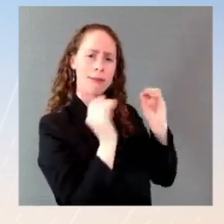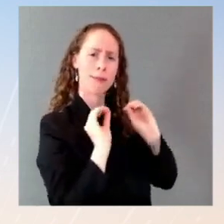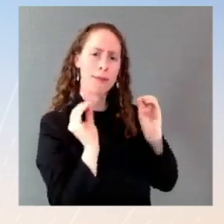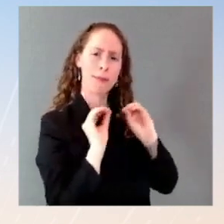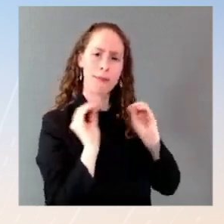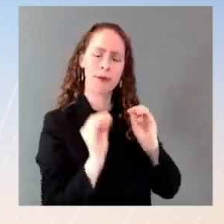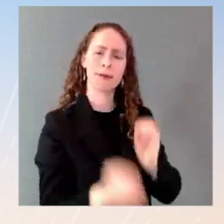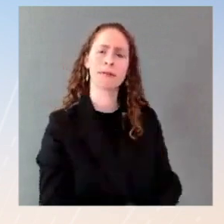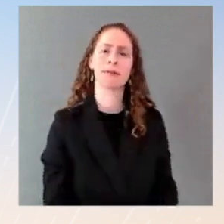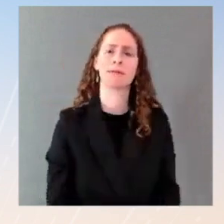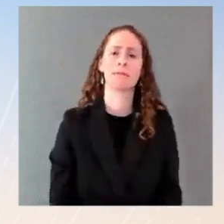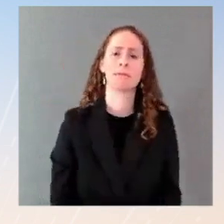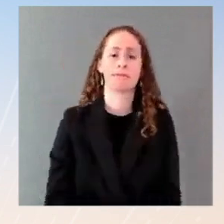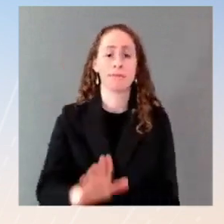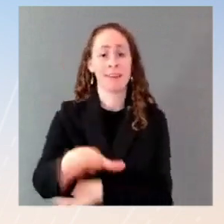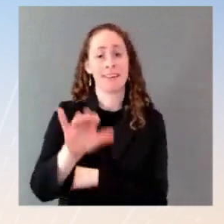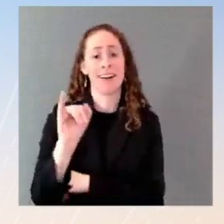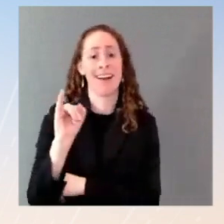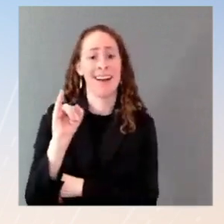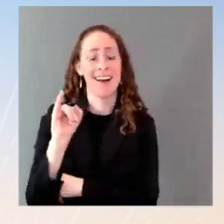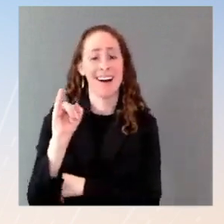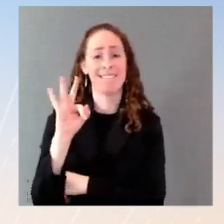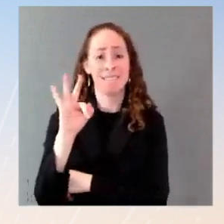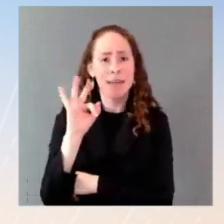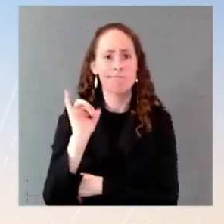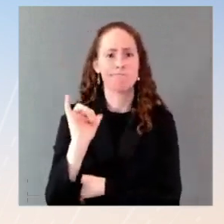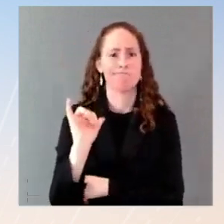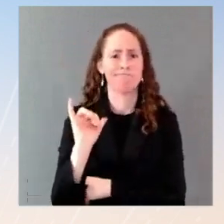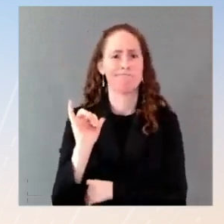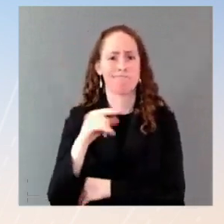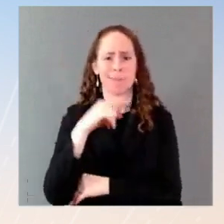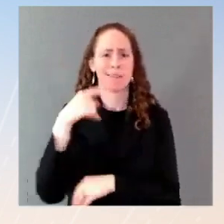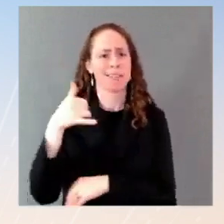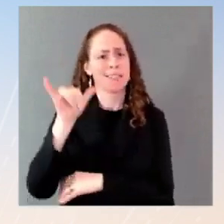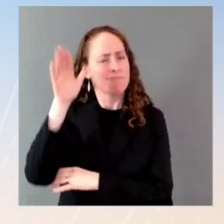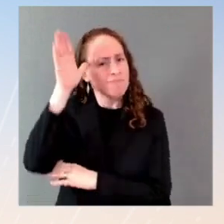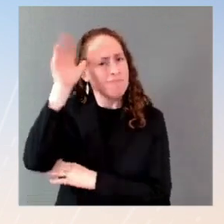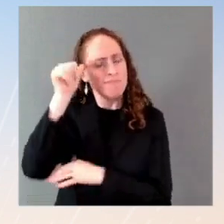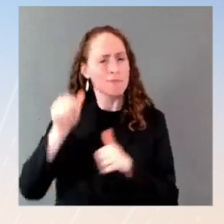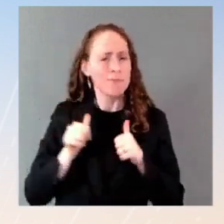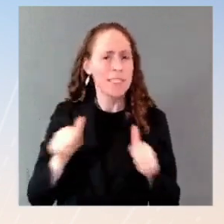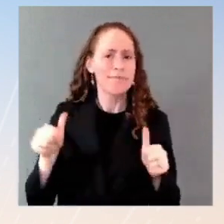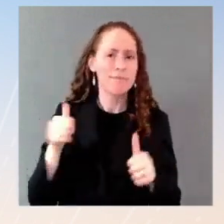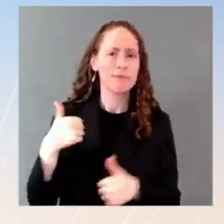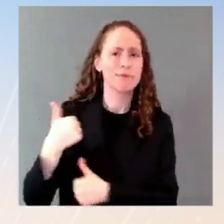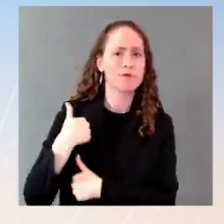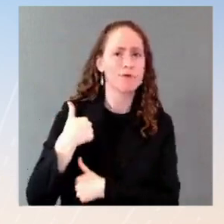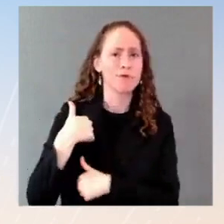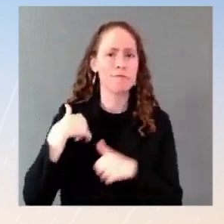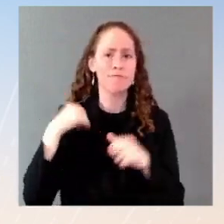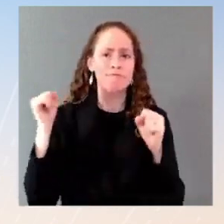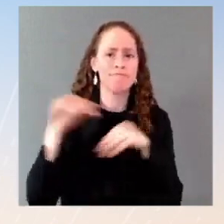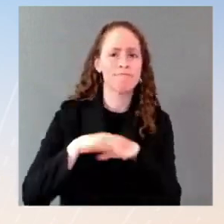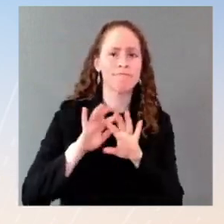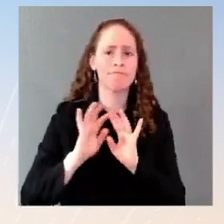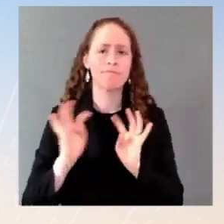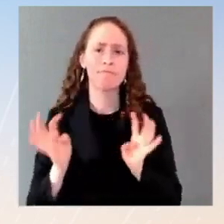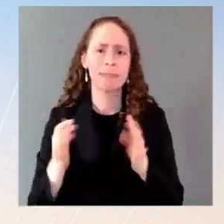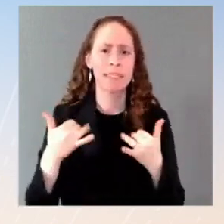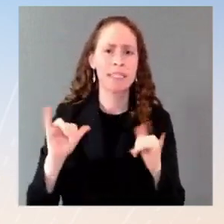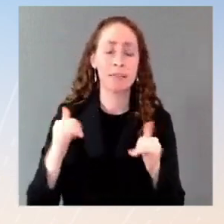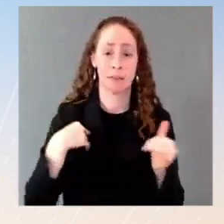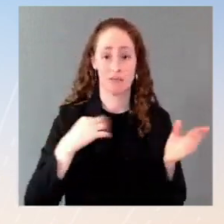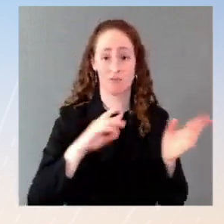would provide additional defensive materiel to the Ukrainians above and beyond that which we are already providing. And we would fortify our NATO